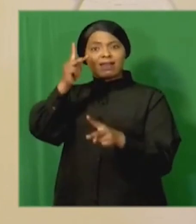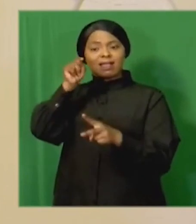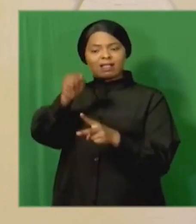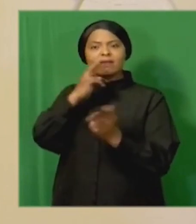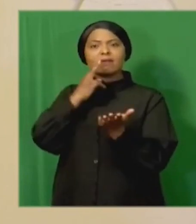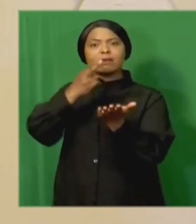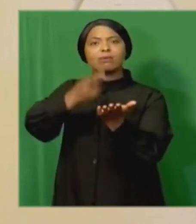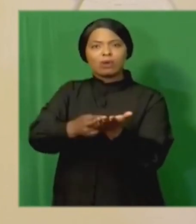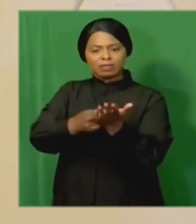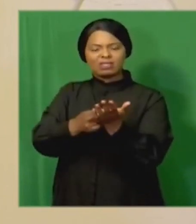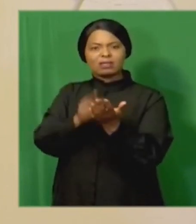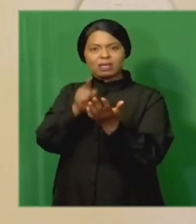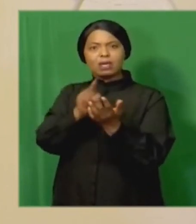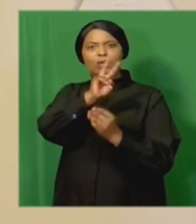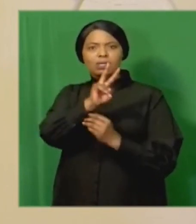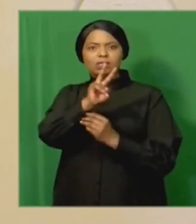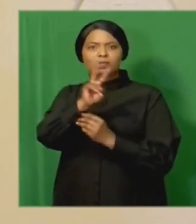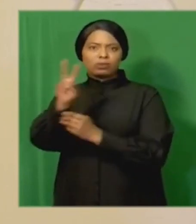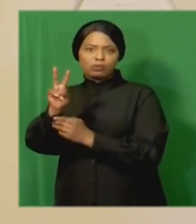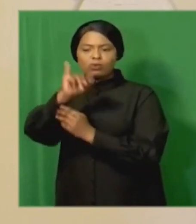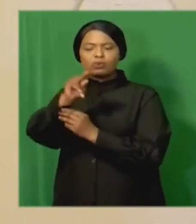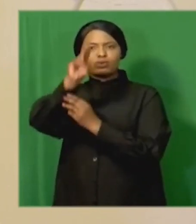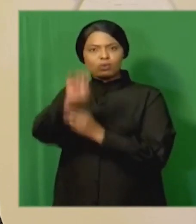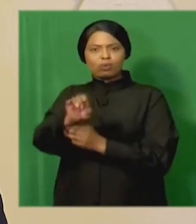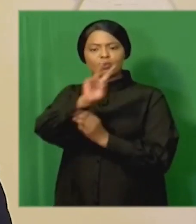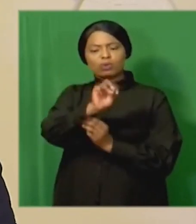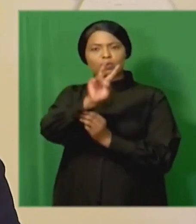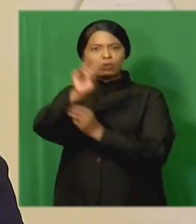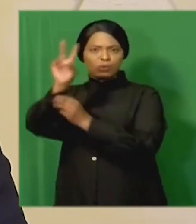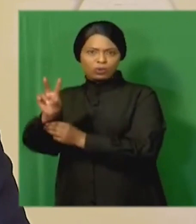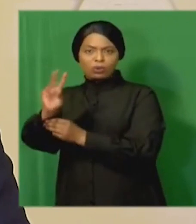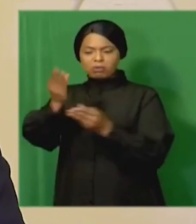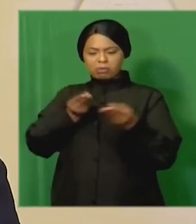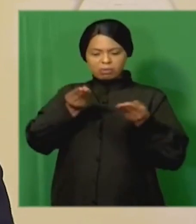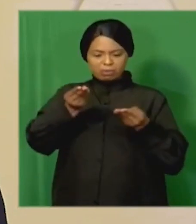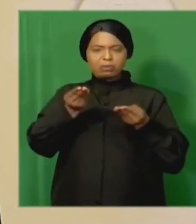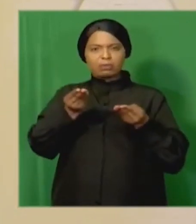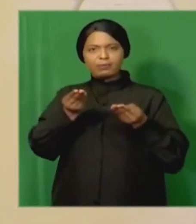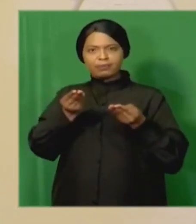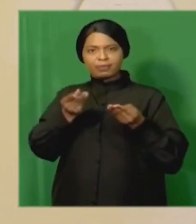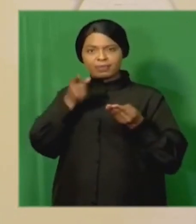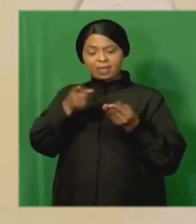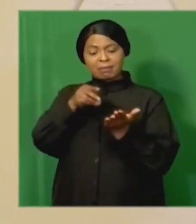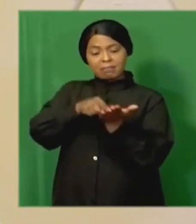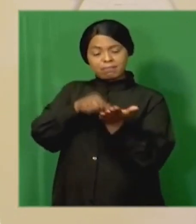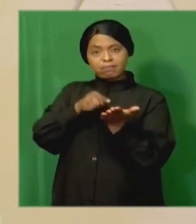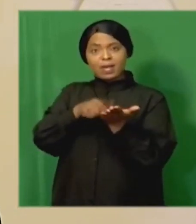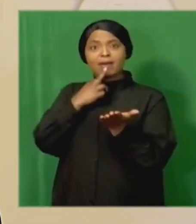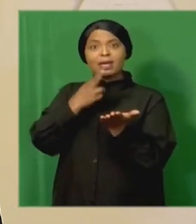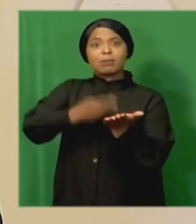part of the report on the 22nd of June 2022. Each part of the damning report